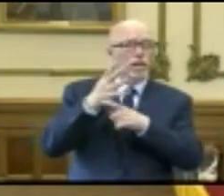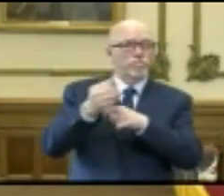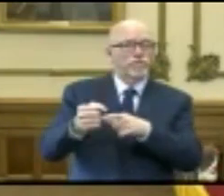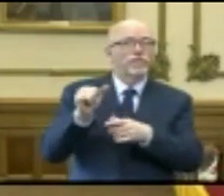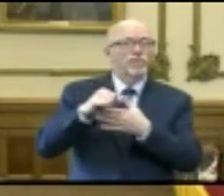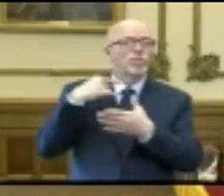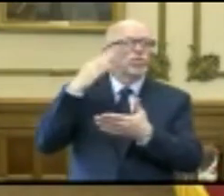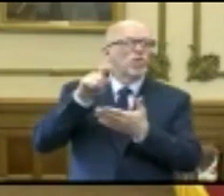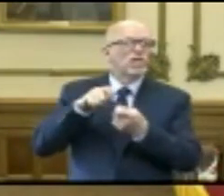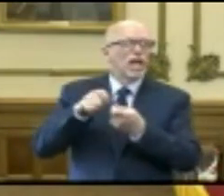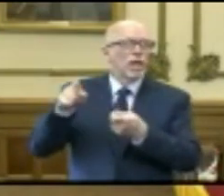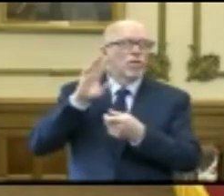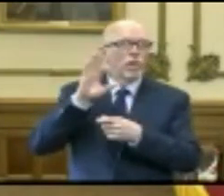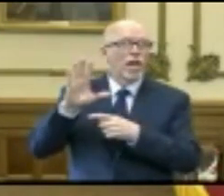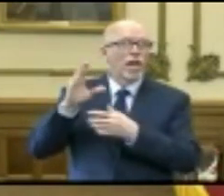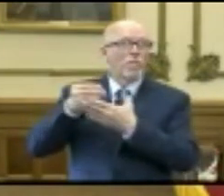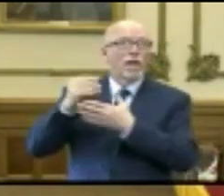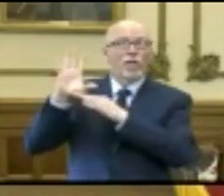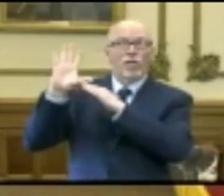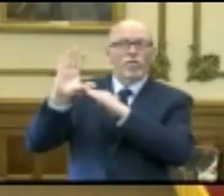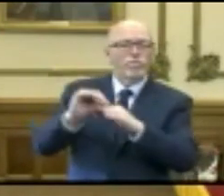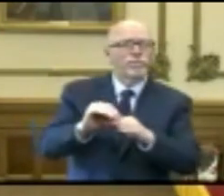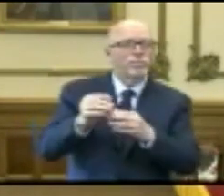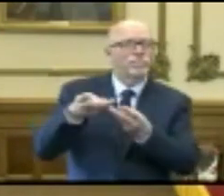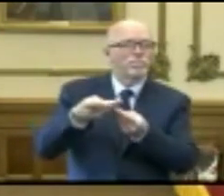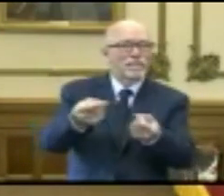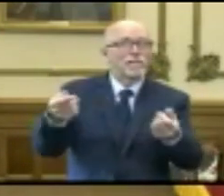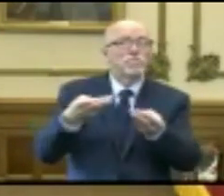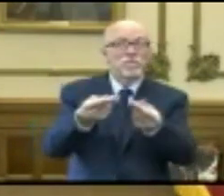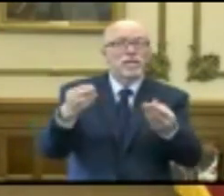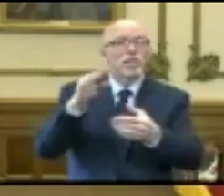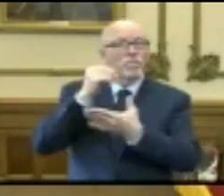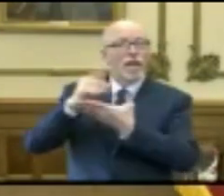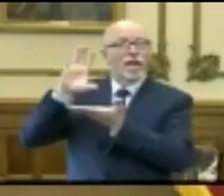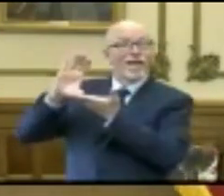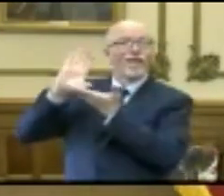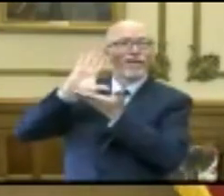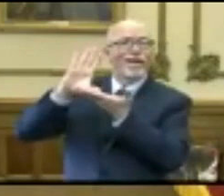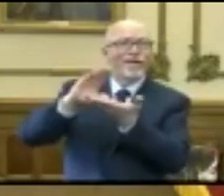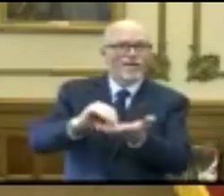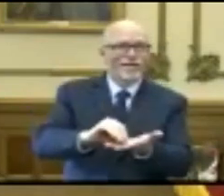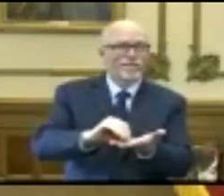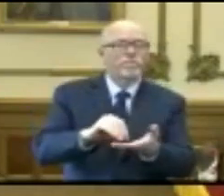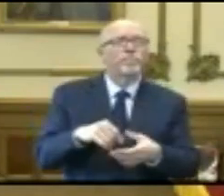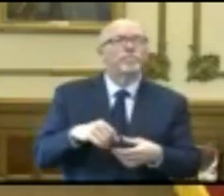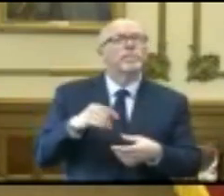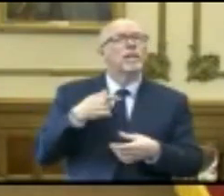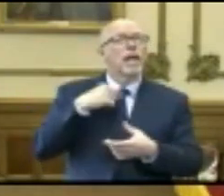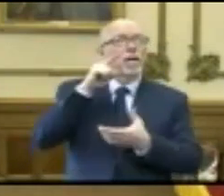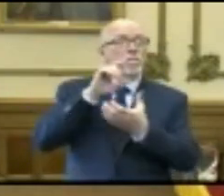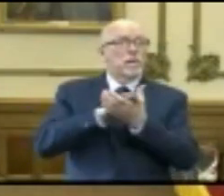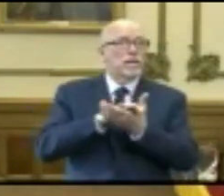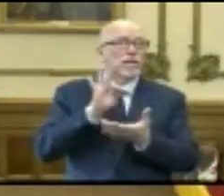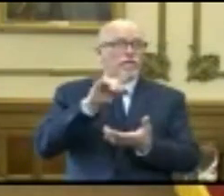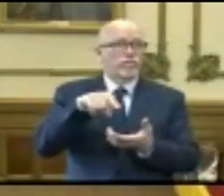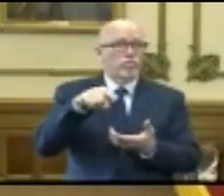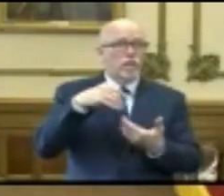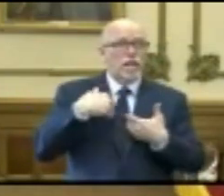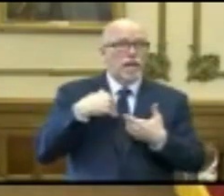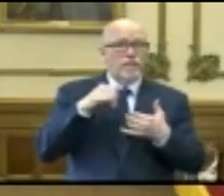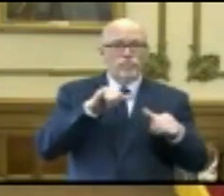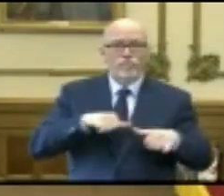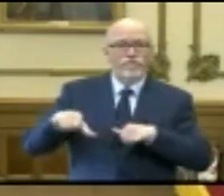No one knows exactly when, but in coming days or weeks. And my own belief is that if you have uniform